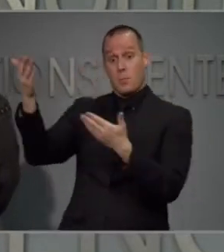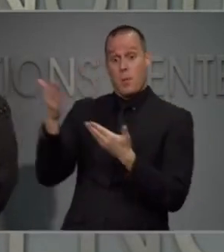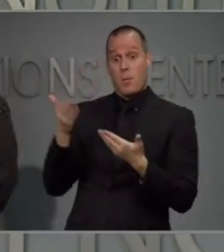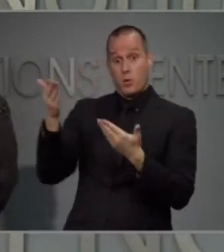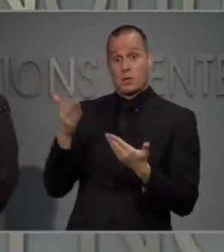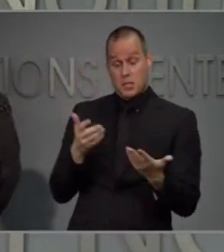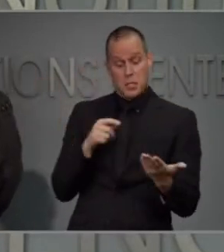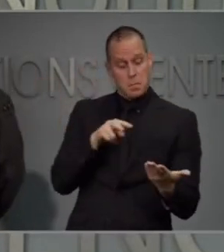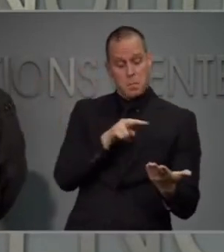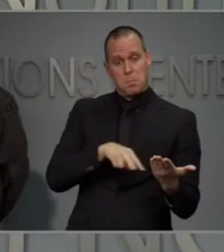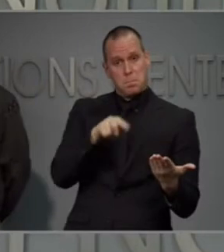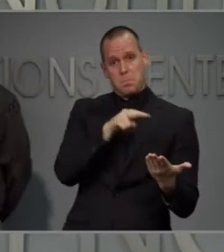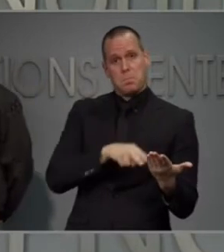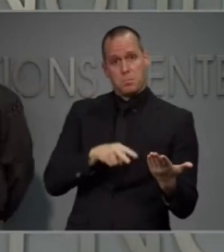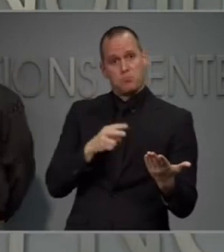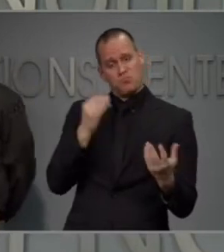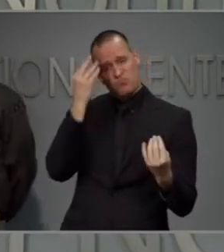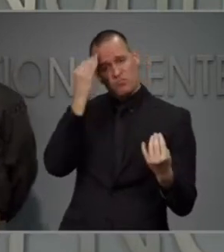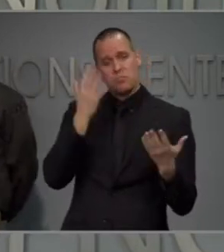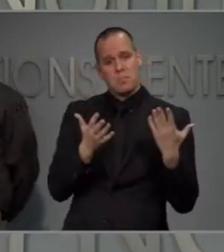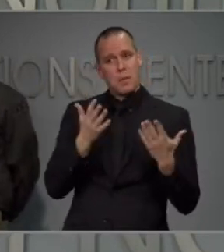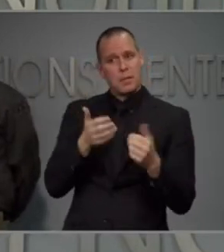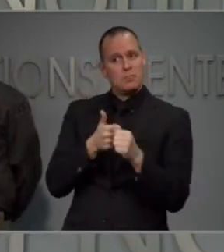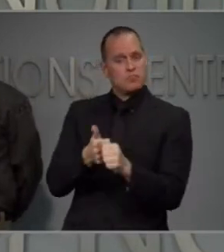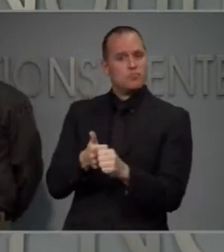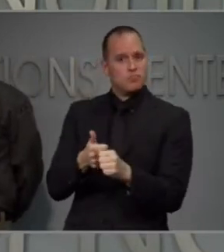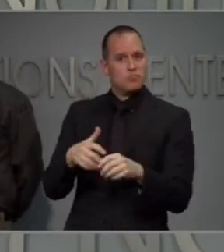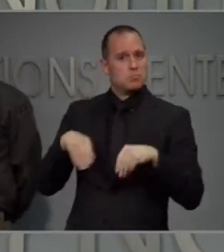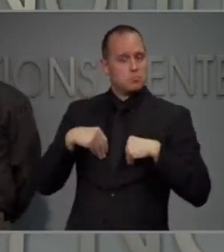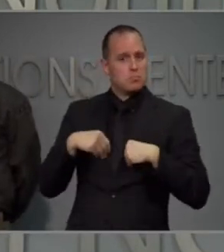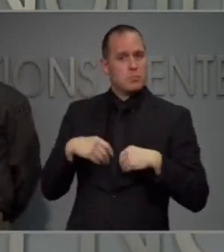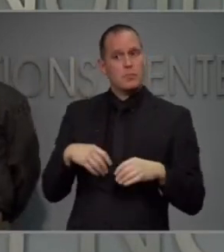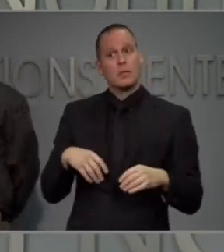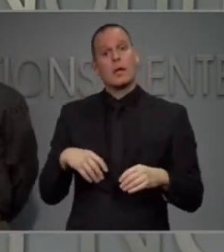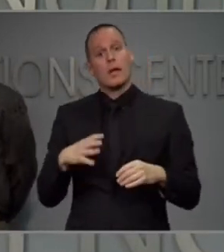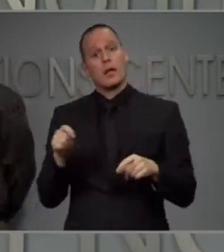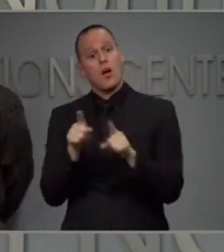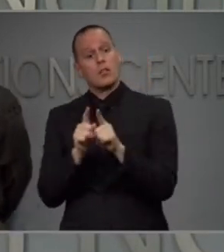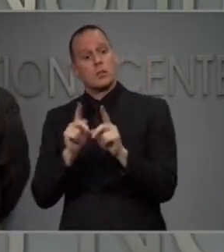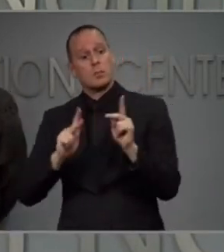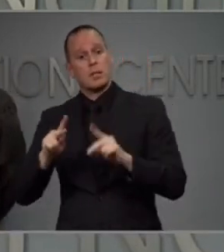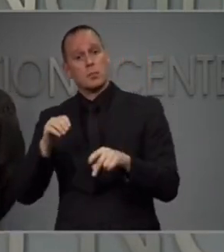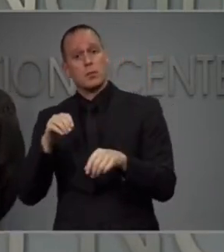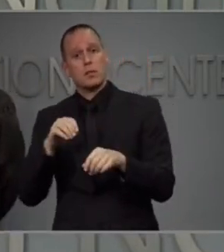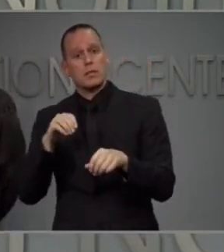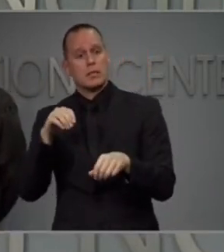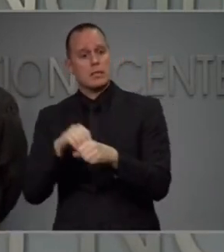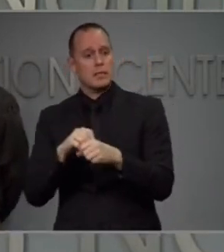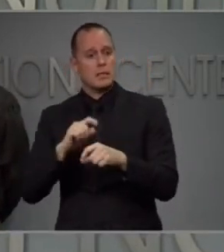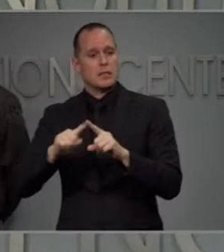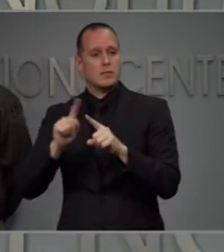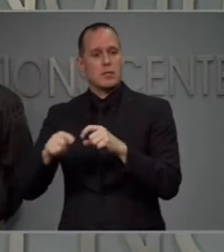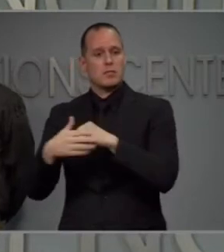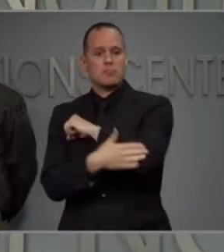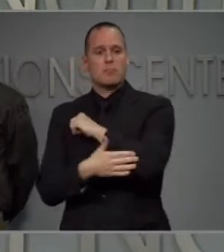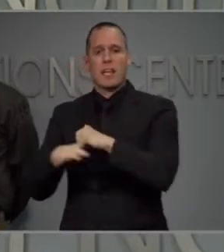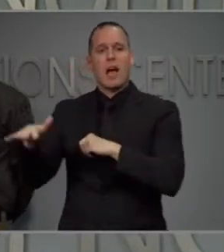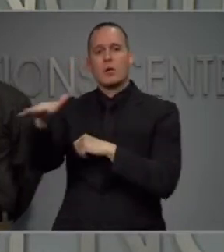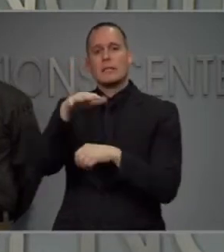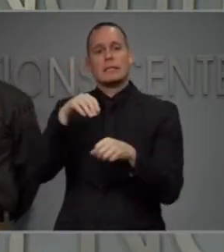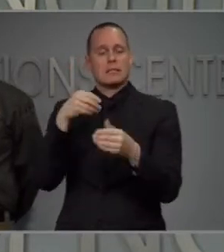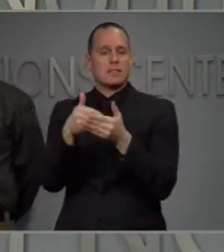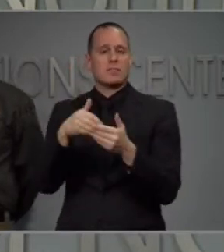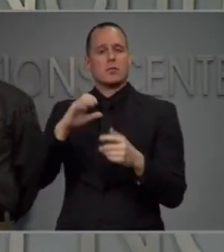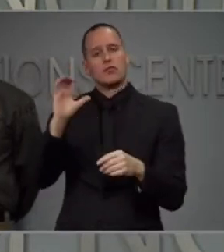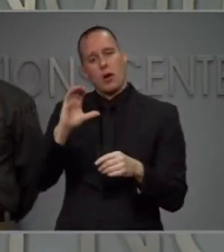also talking to local governments there, their garages in several counties around Charlotte, Cabarrus,